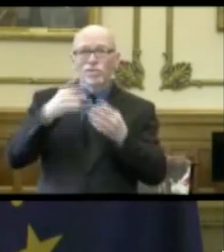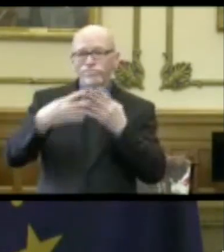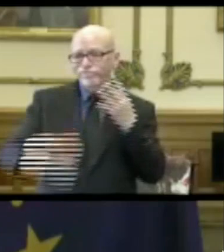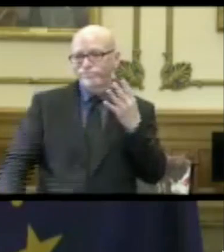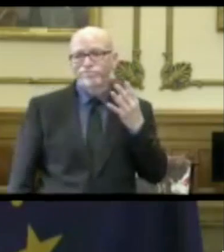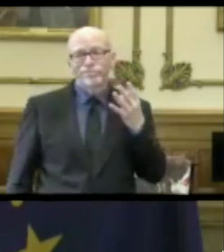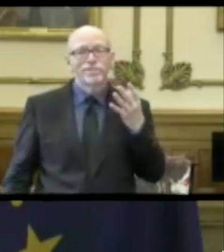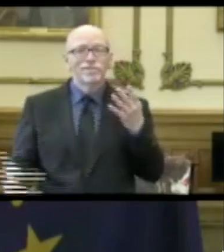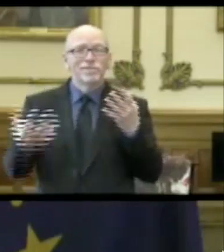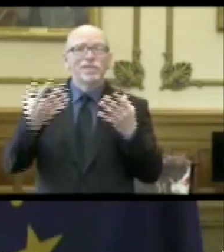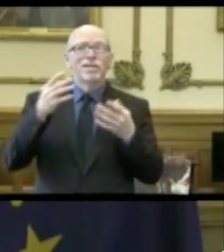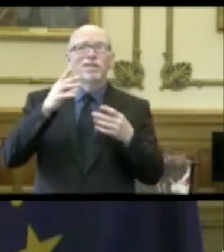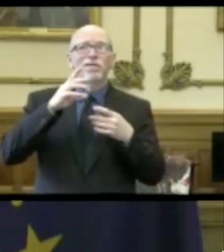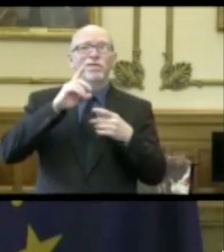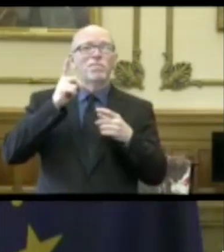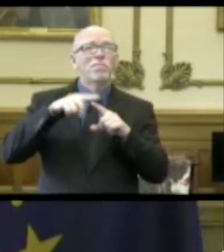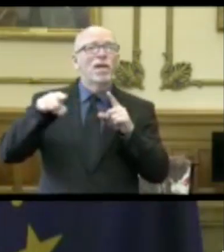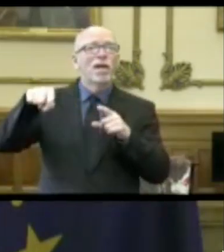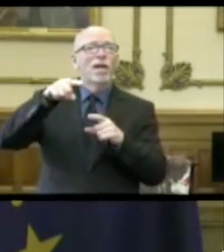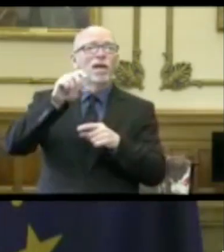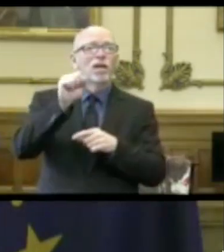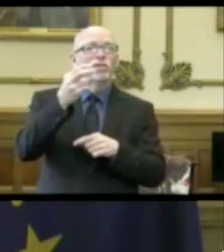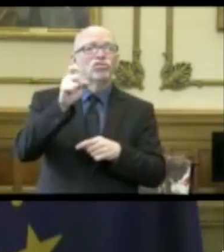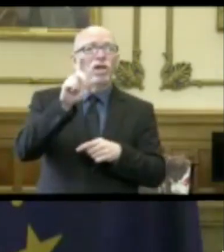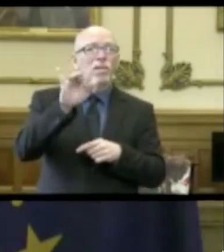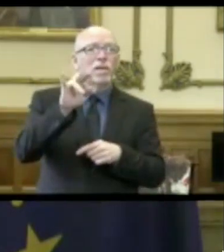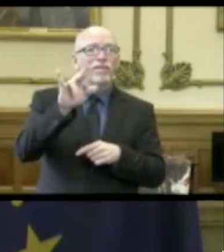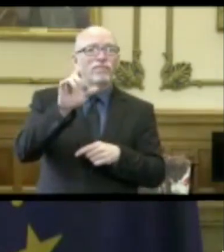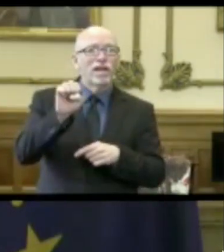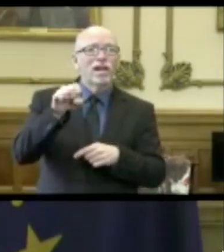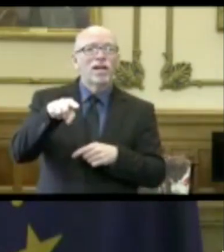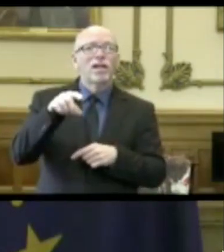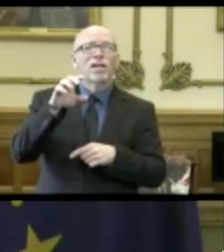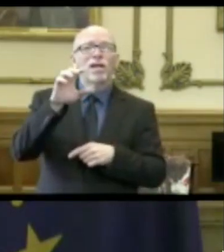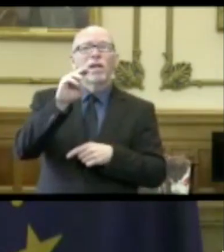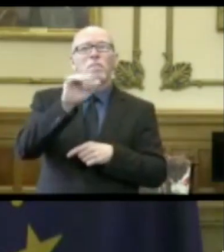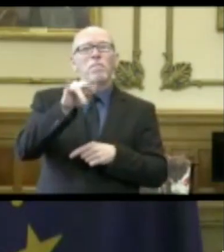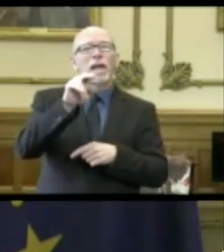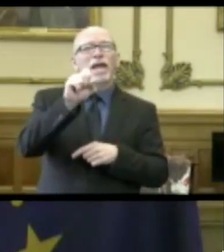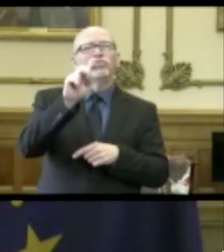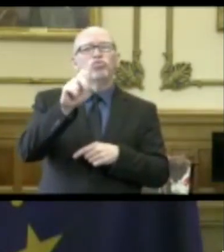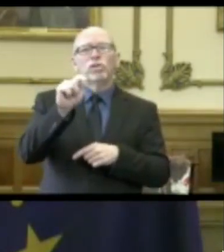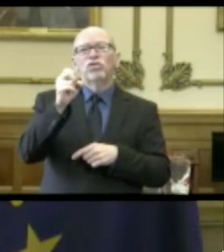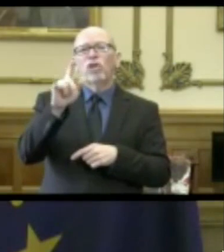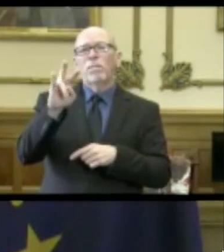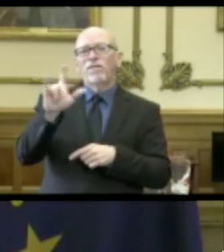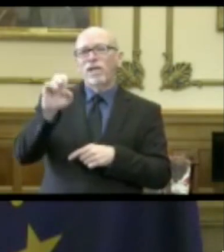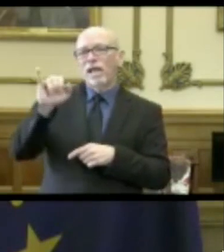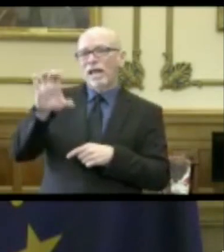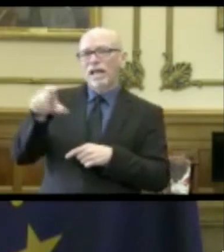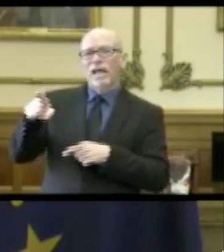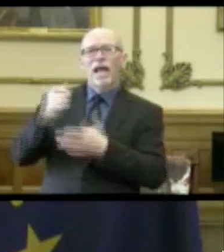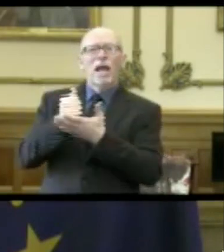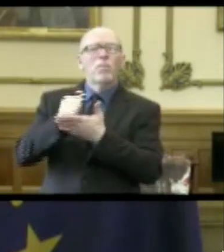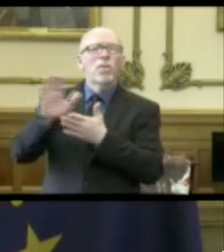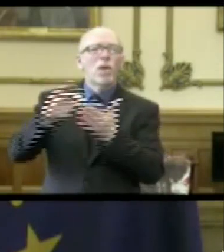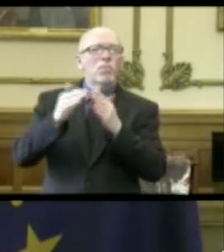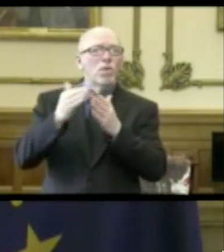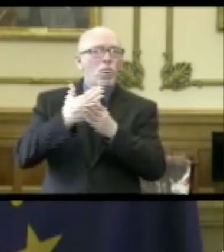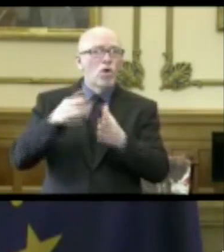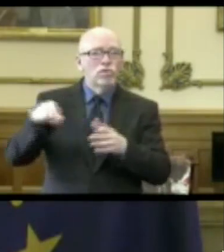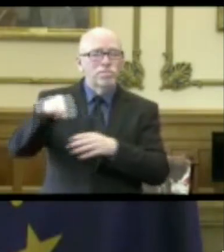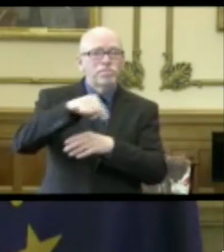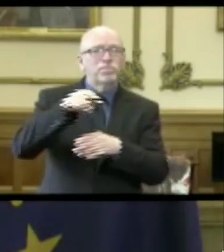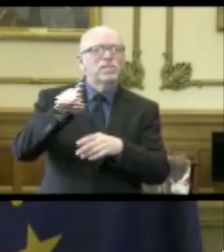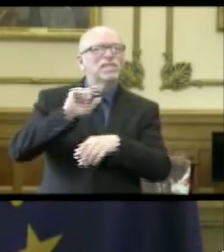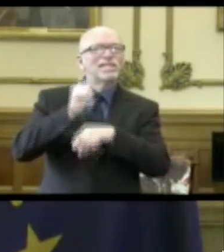a scroll at this point. But Main Street, Shelbyville, Inc. has partnered with local community groups, and they've set up a fairly